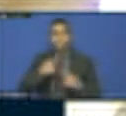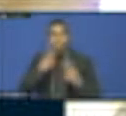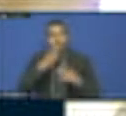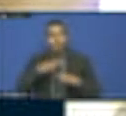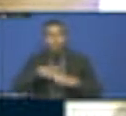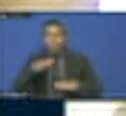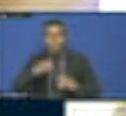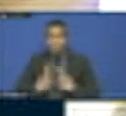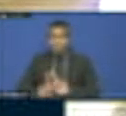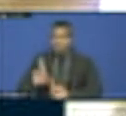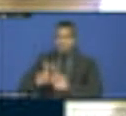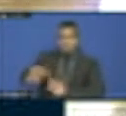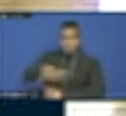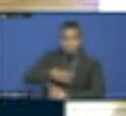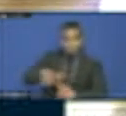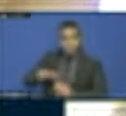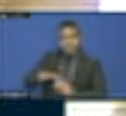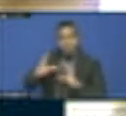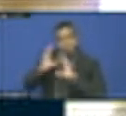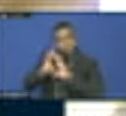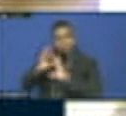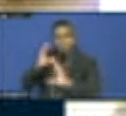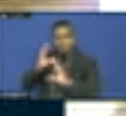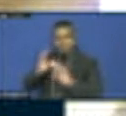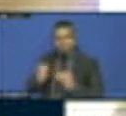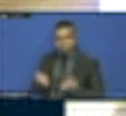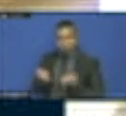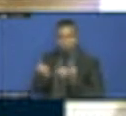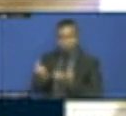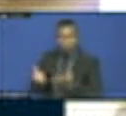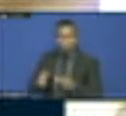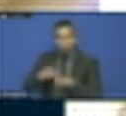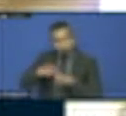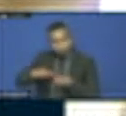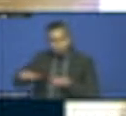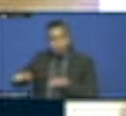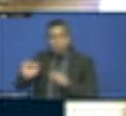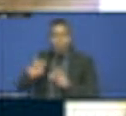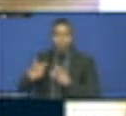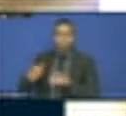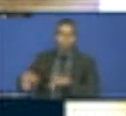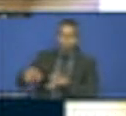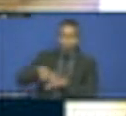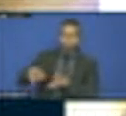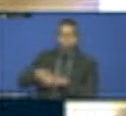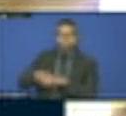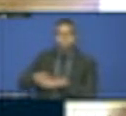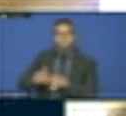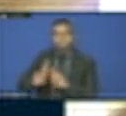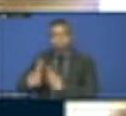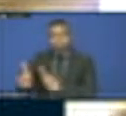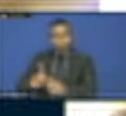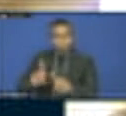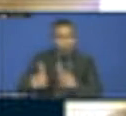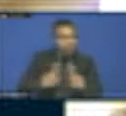local government and national government implementation. That's why national governments should use local governments to implement